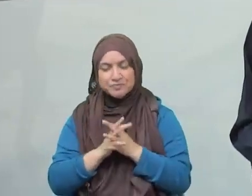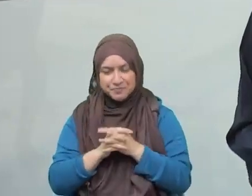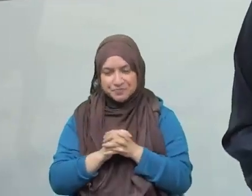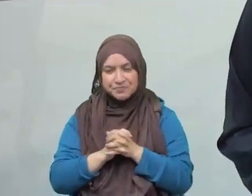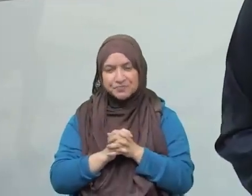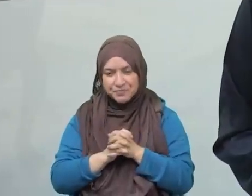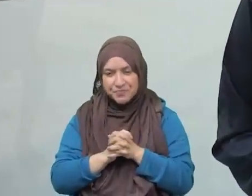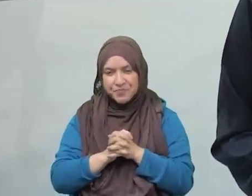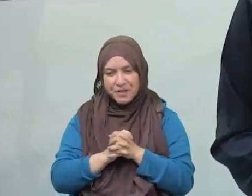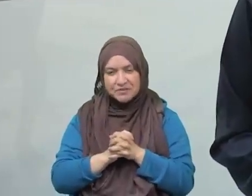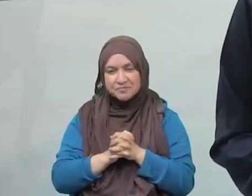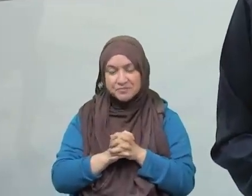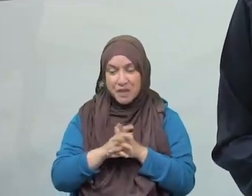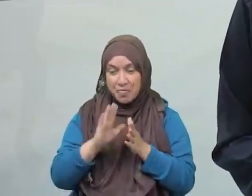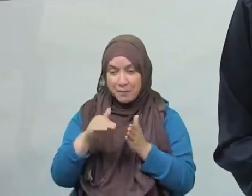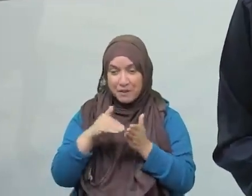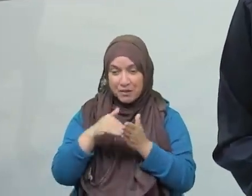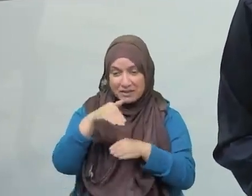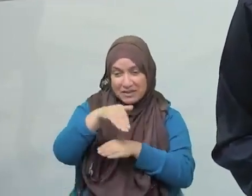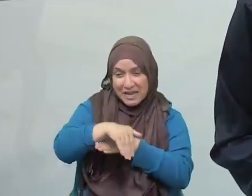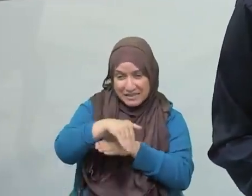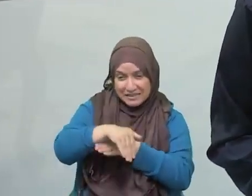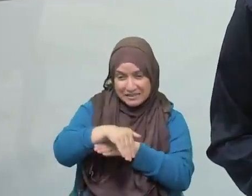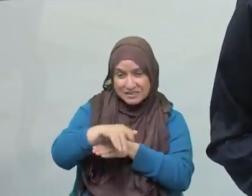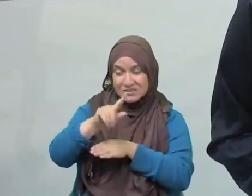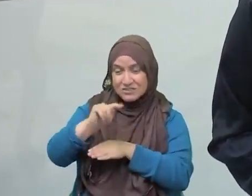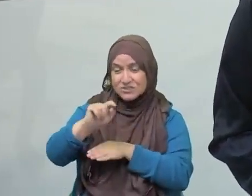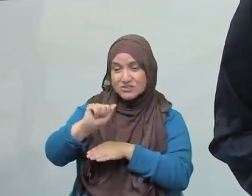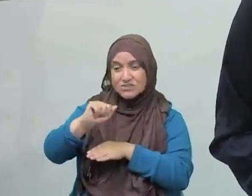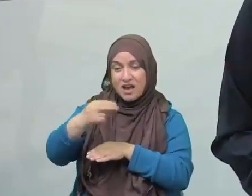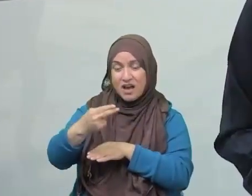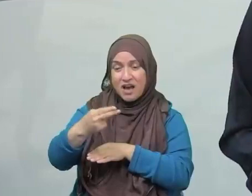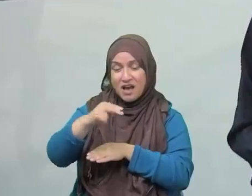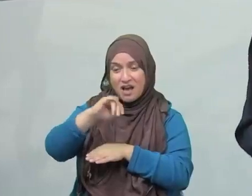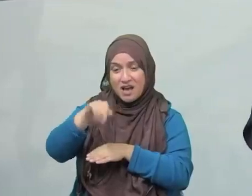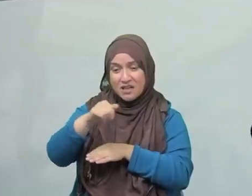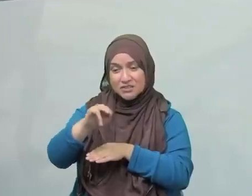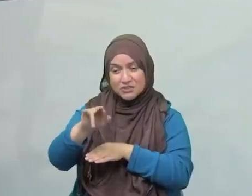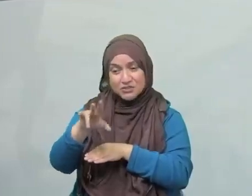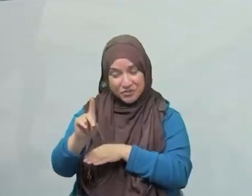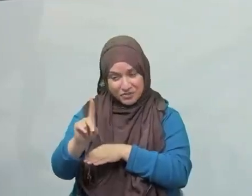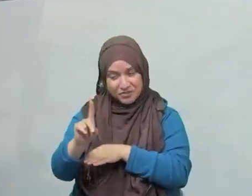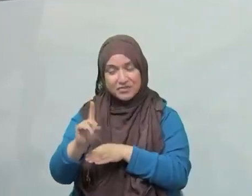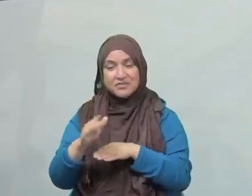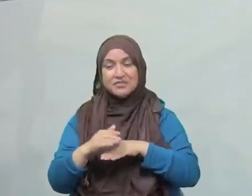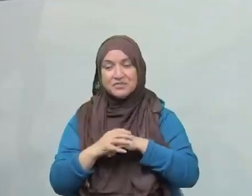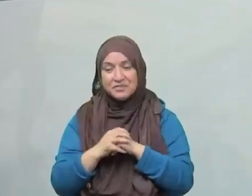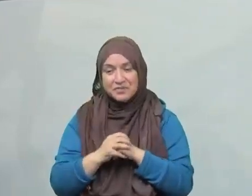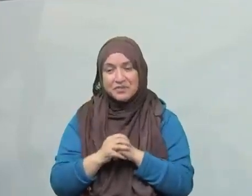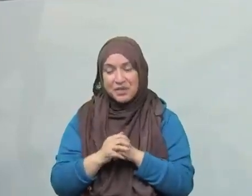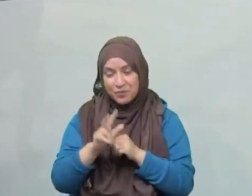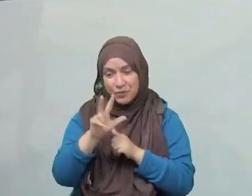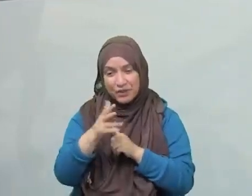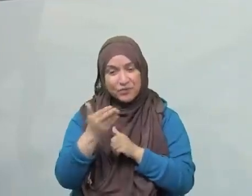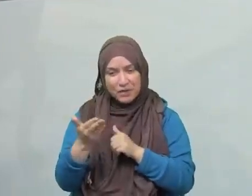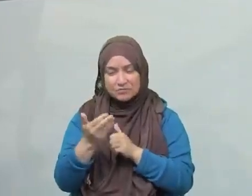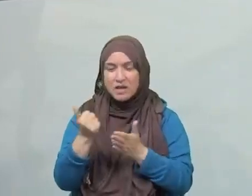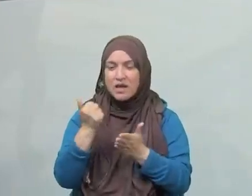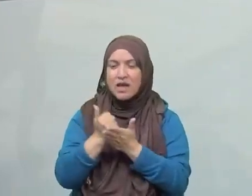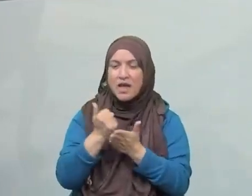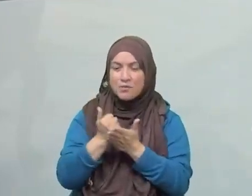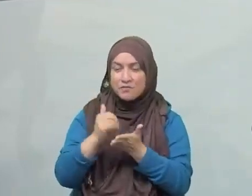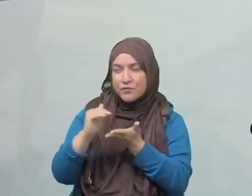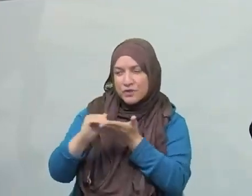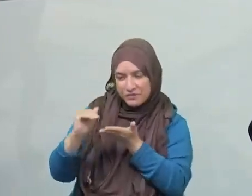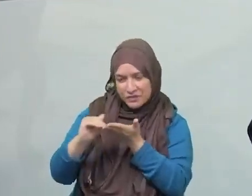And the scholars say that that is the theme of Ramadan. That throughout the month of Ramadan, the prize of Ramadan is asking